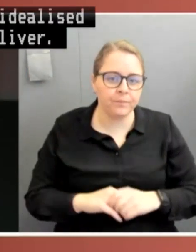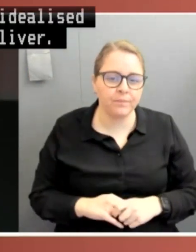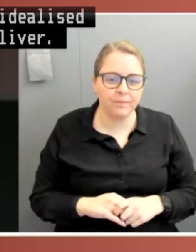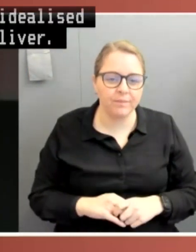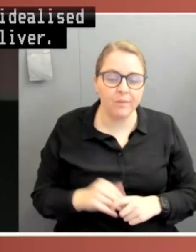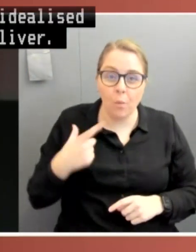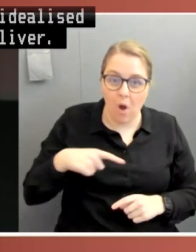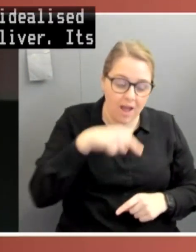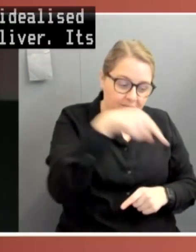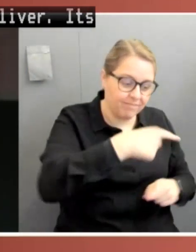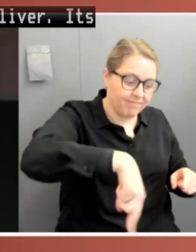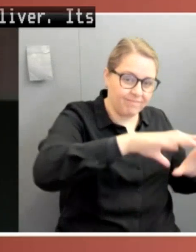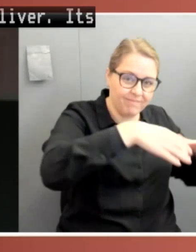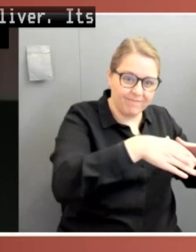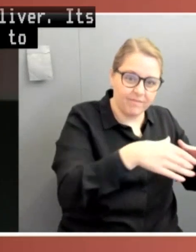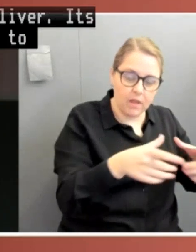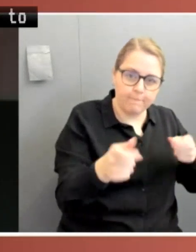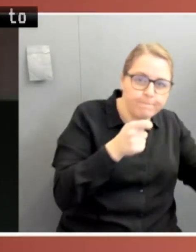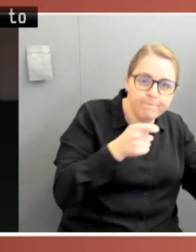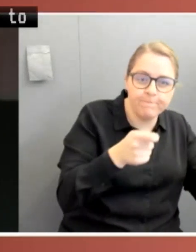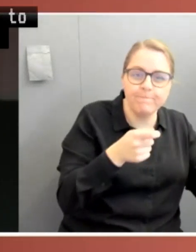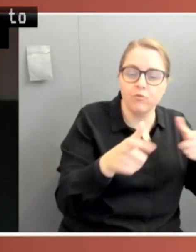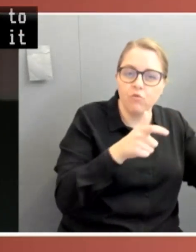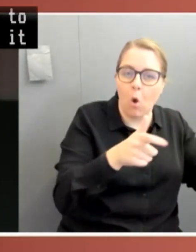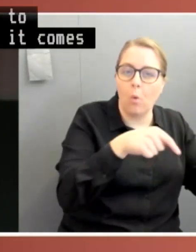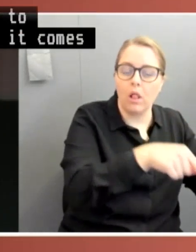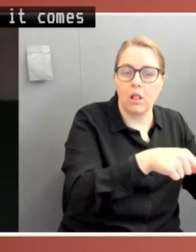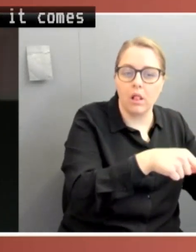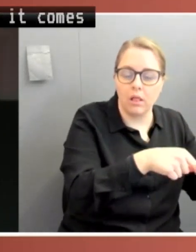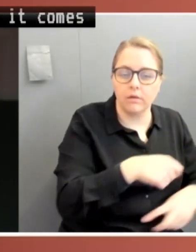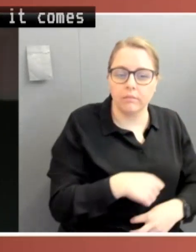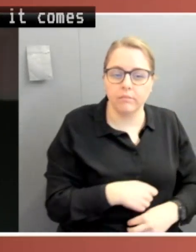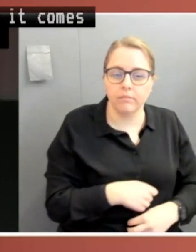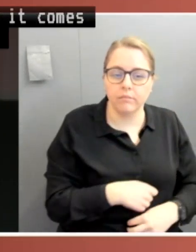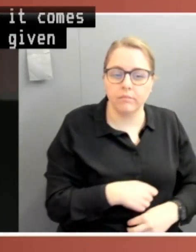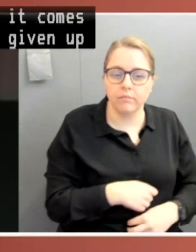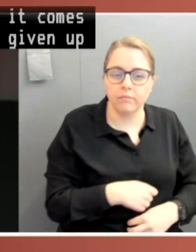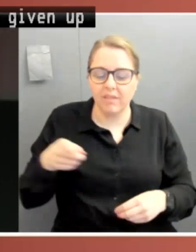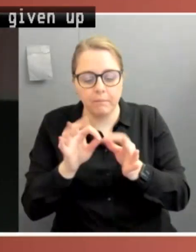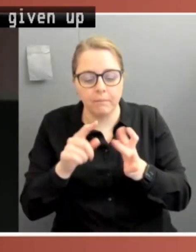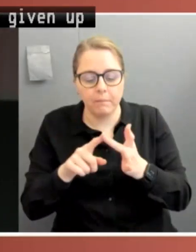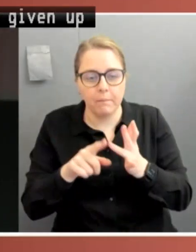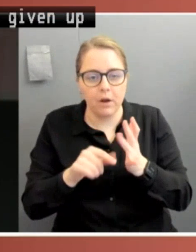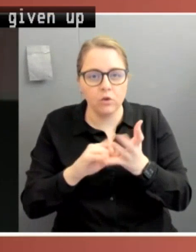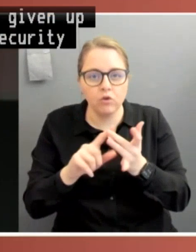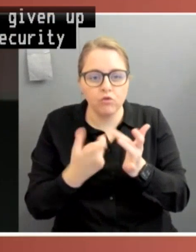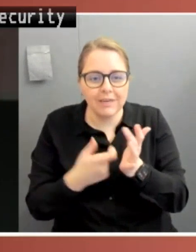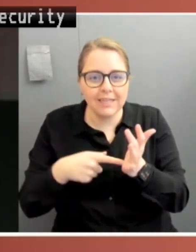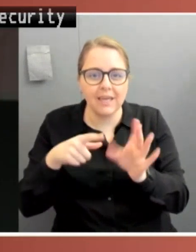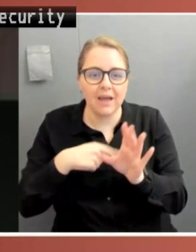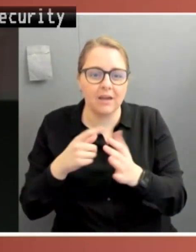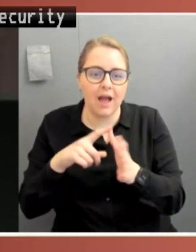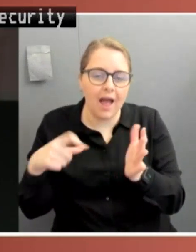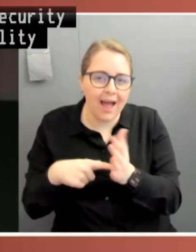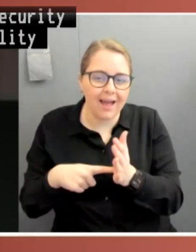it comes to the fact that it had already given up the ghost through the Biosecurity Act, it had already given the ability for people to make extensive rules and